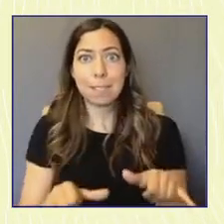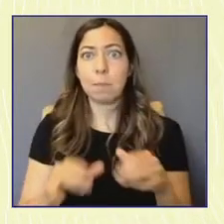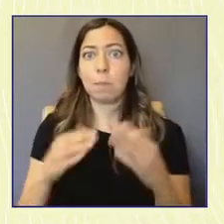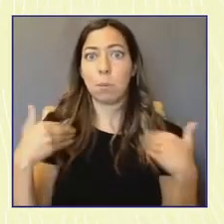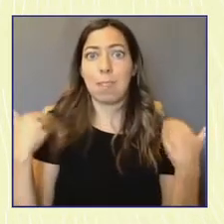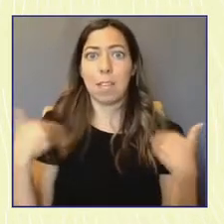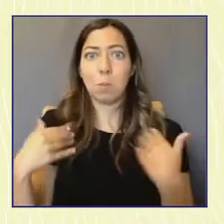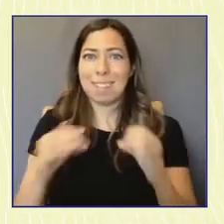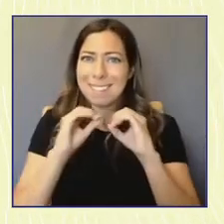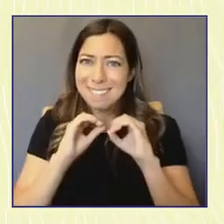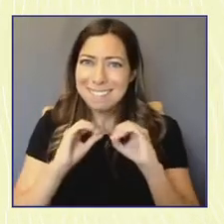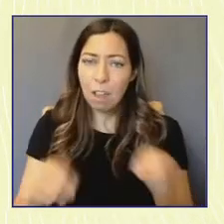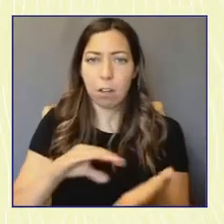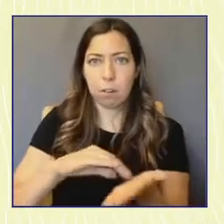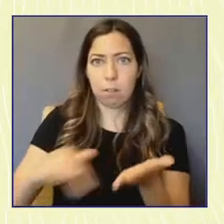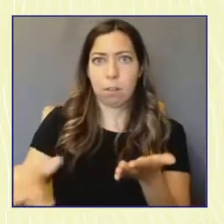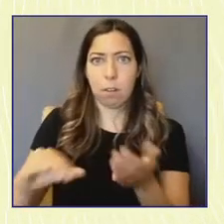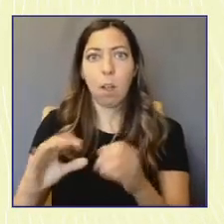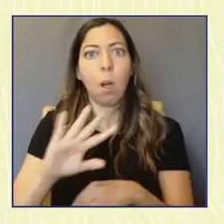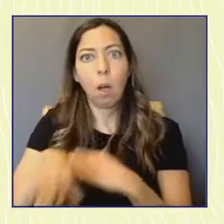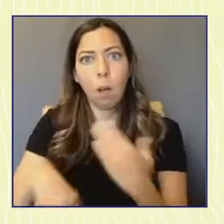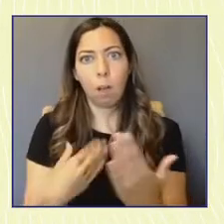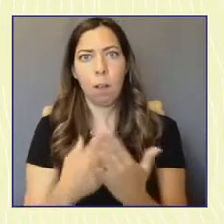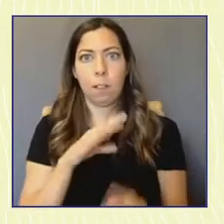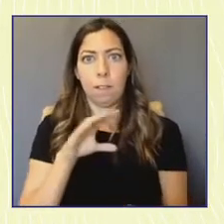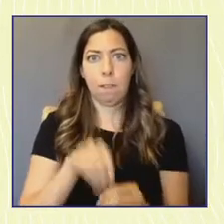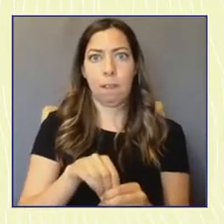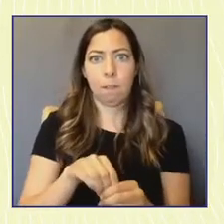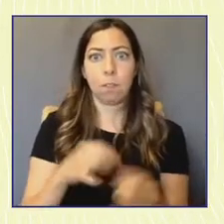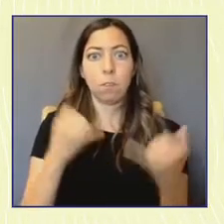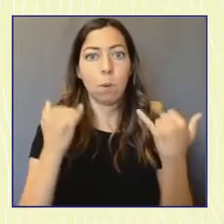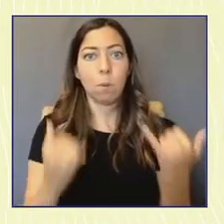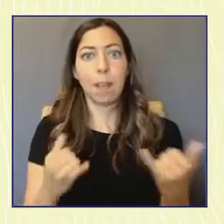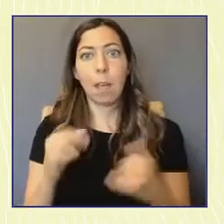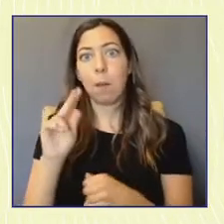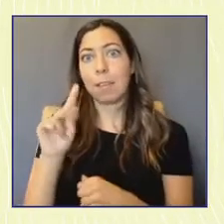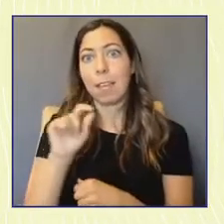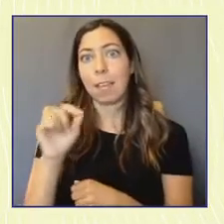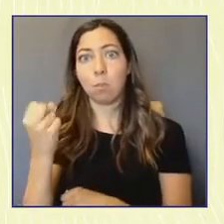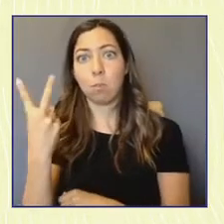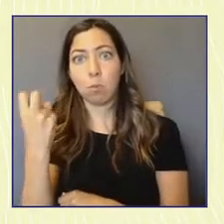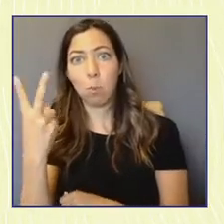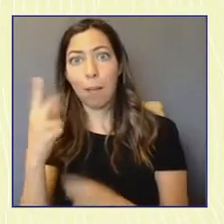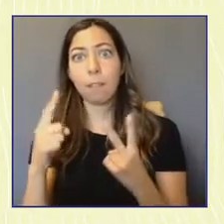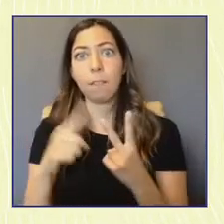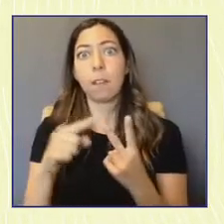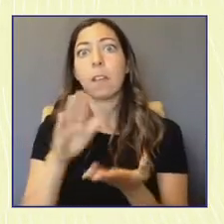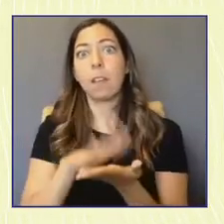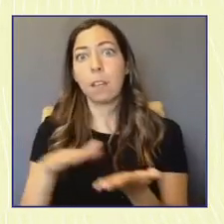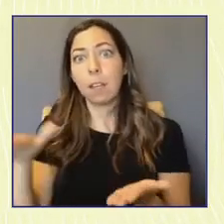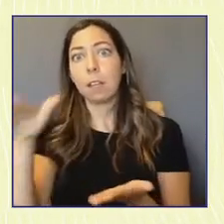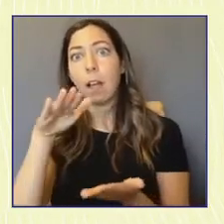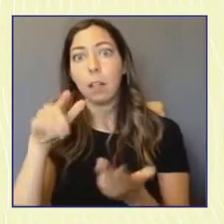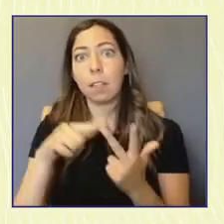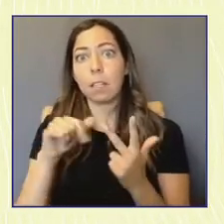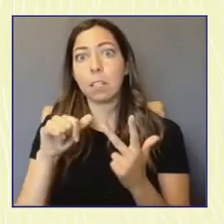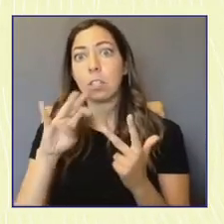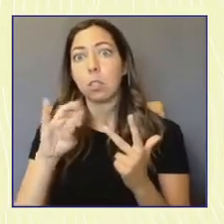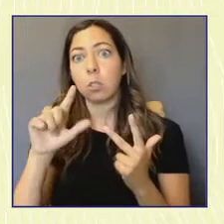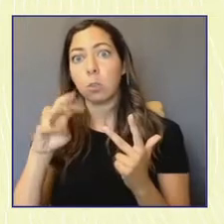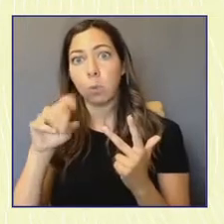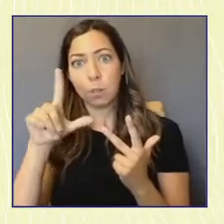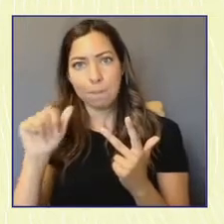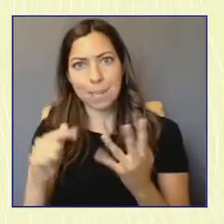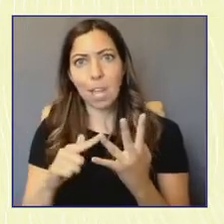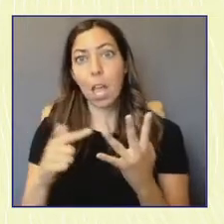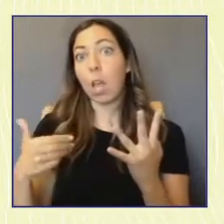Now we want to hear from some of those leaders in K through 12 education, higher education, social media and youth organizing about the importance